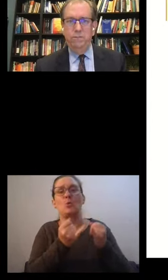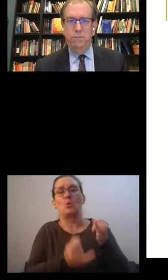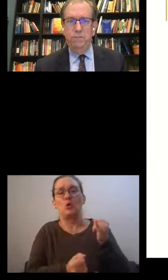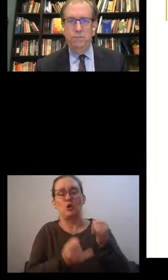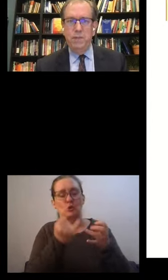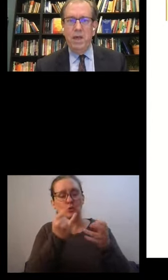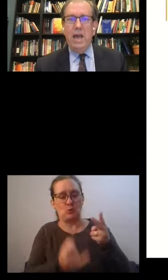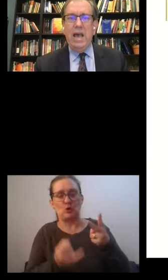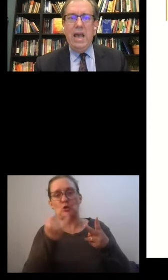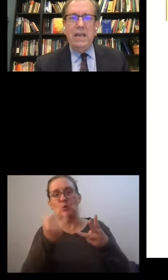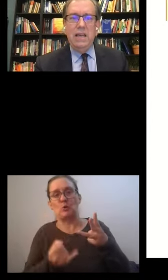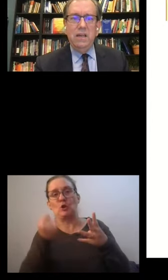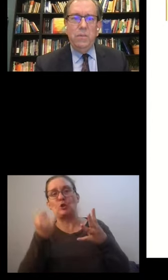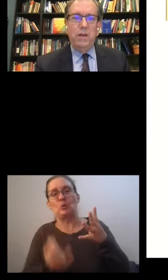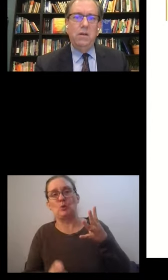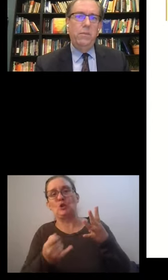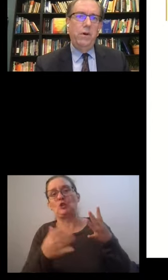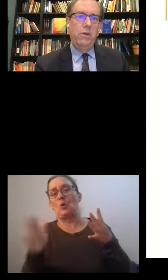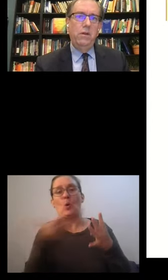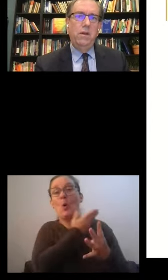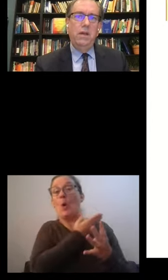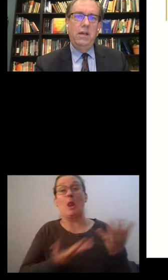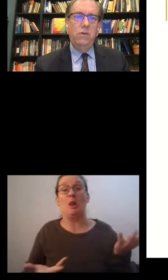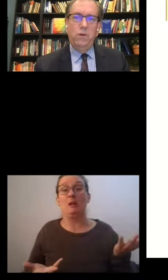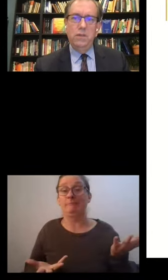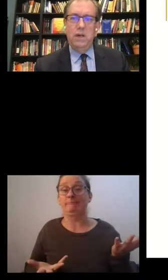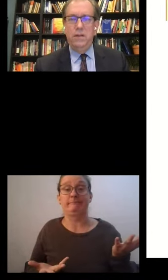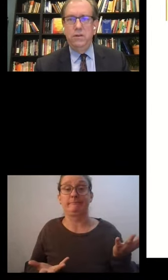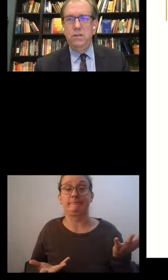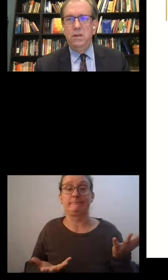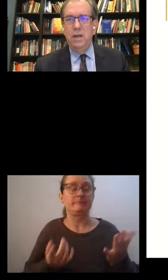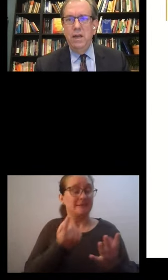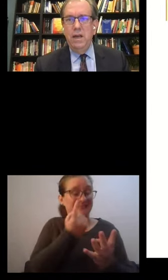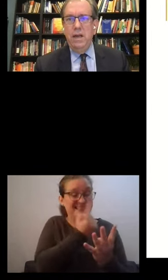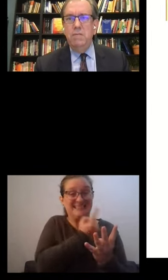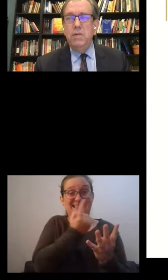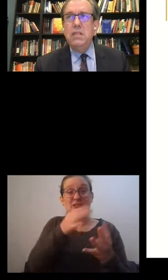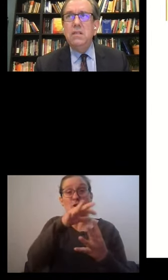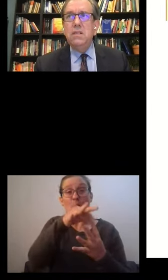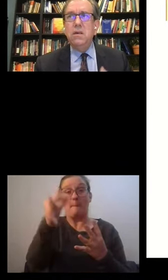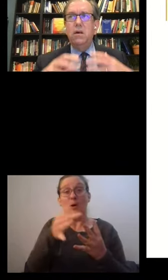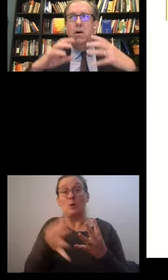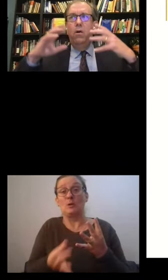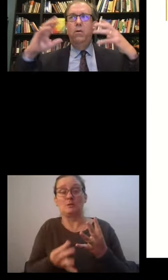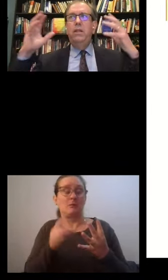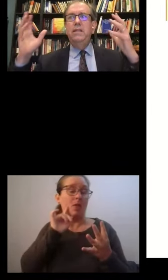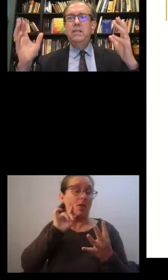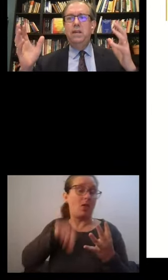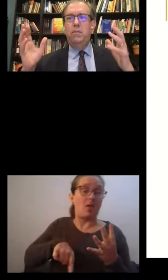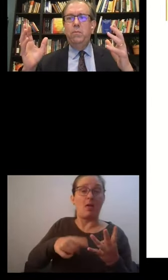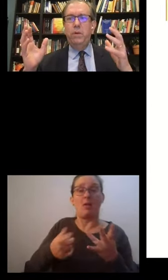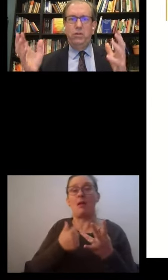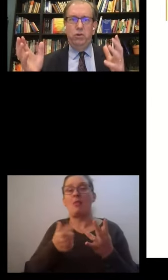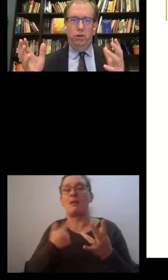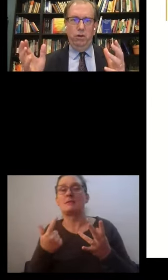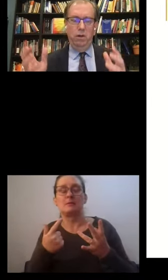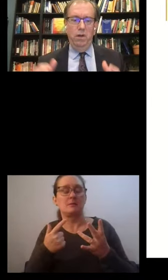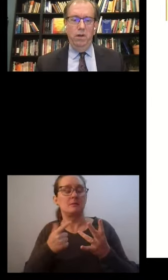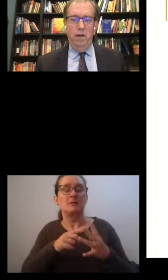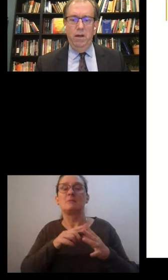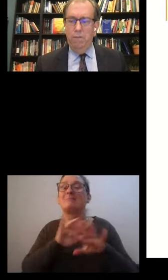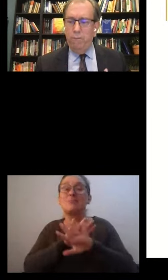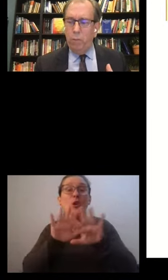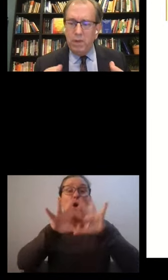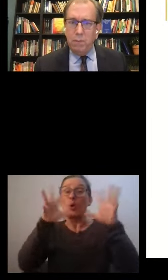Any independent component ignores others and misses the holistic picture